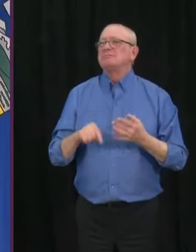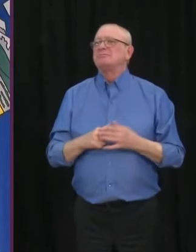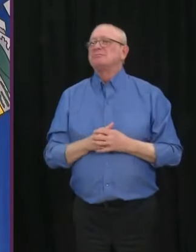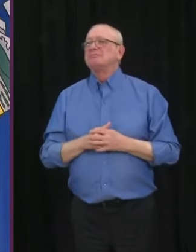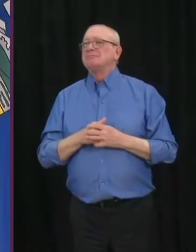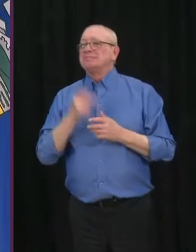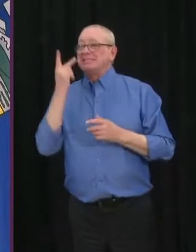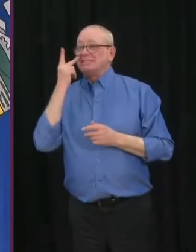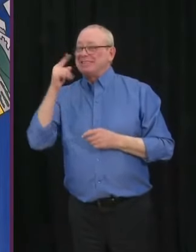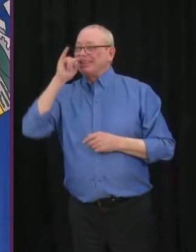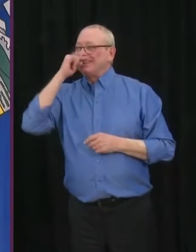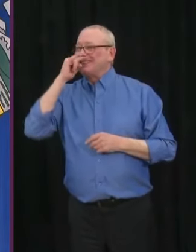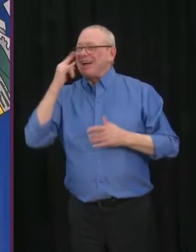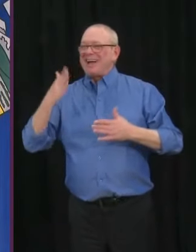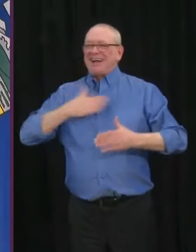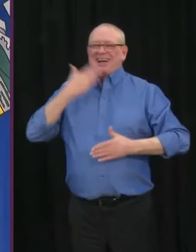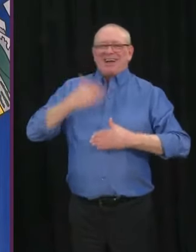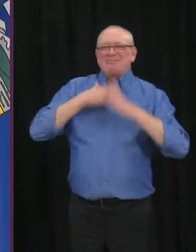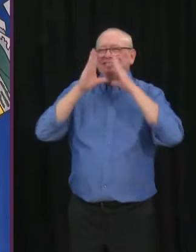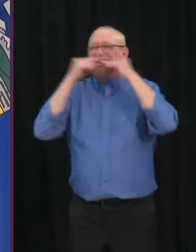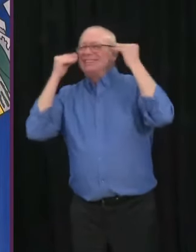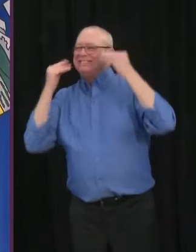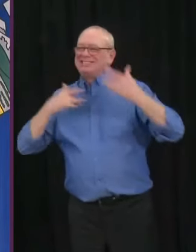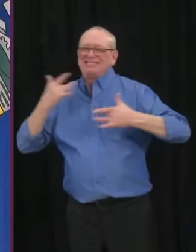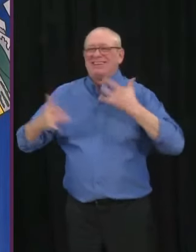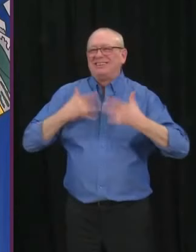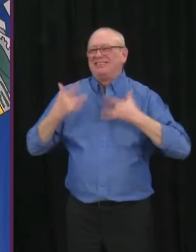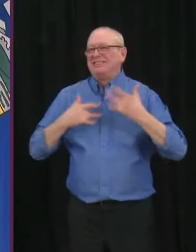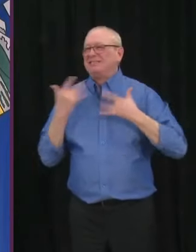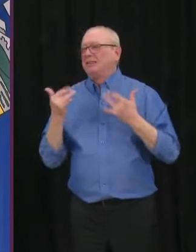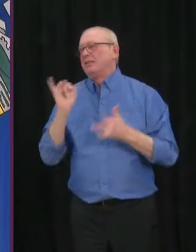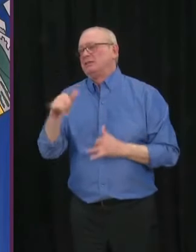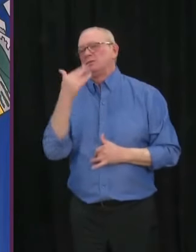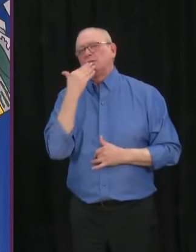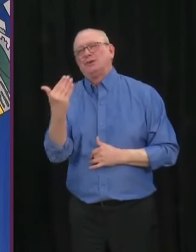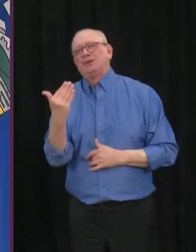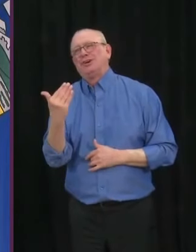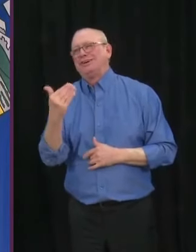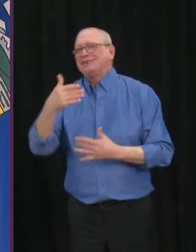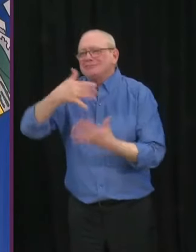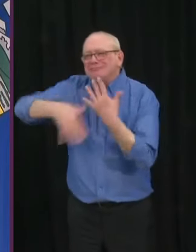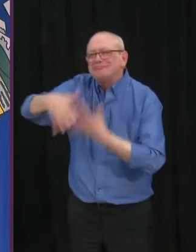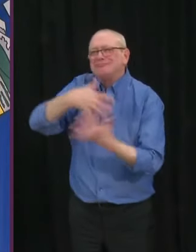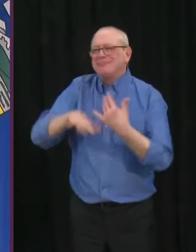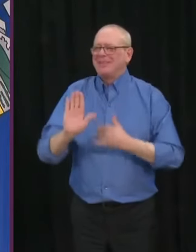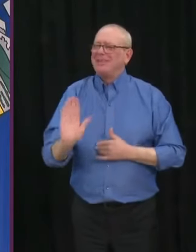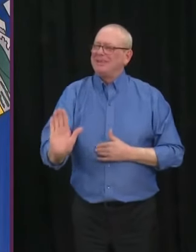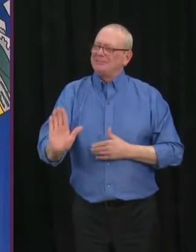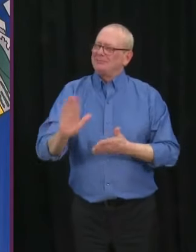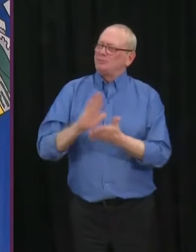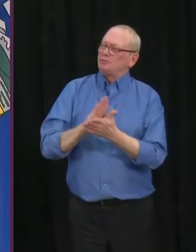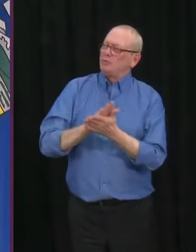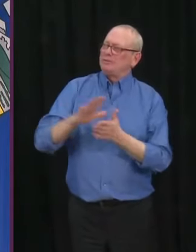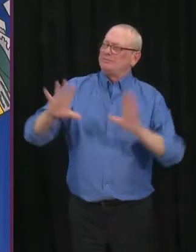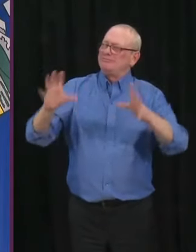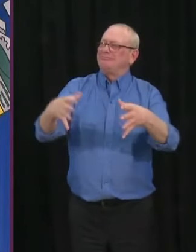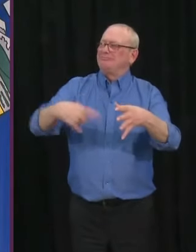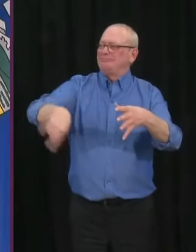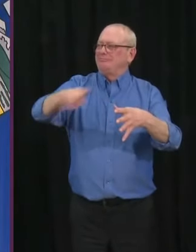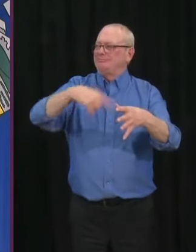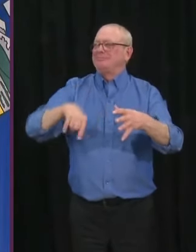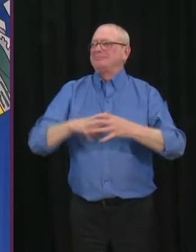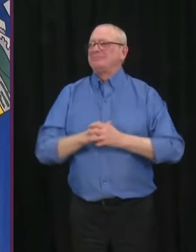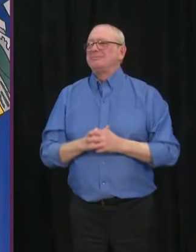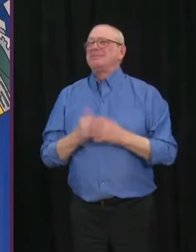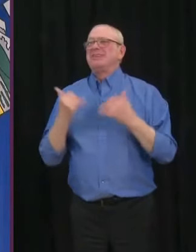they go into school, that encouraging step there as they have that interactions again. And with that progress as well, we're seeing small businesses